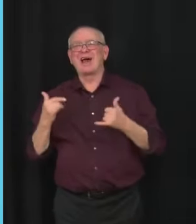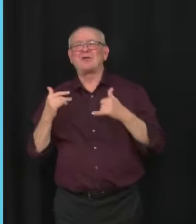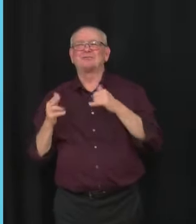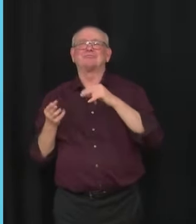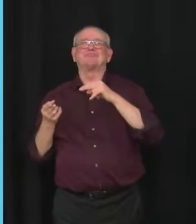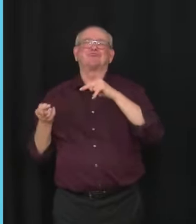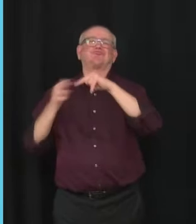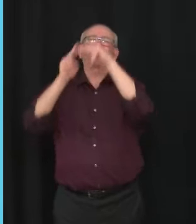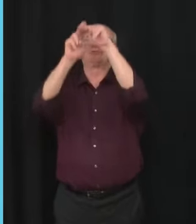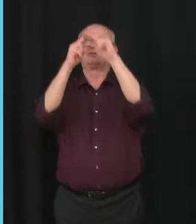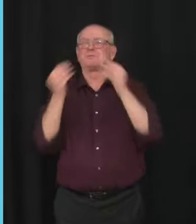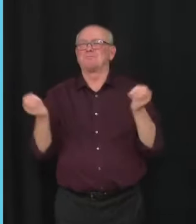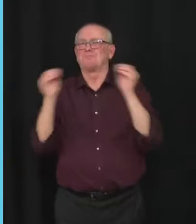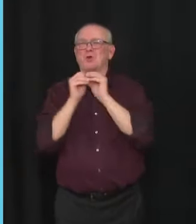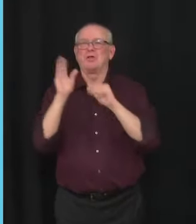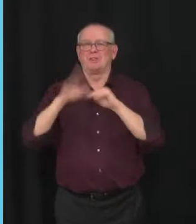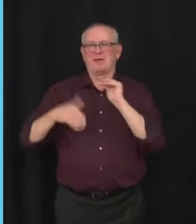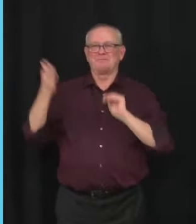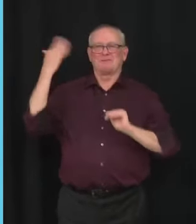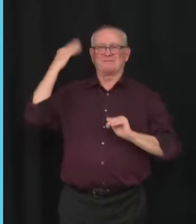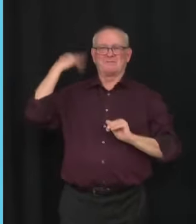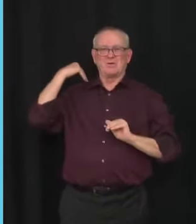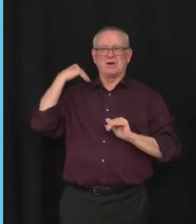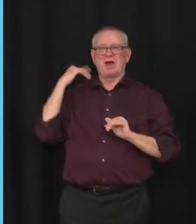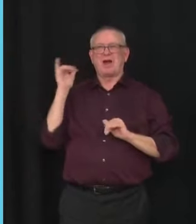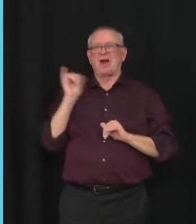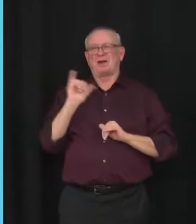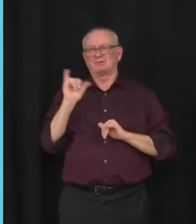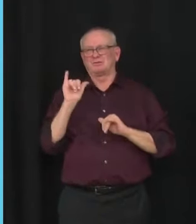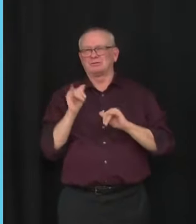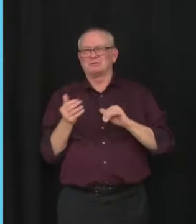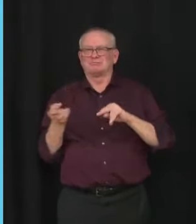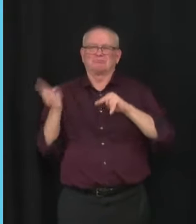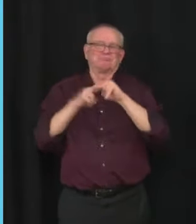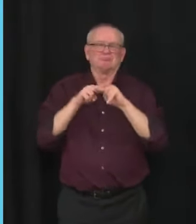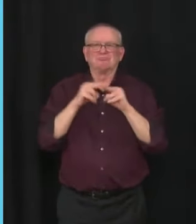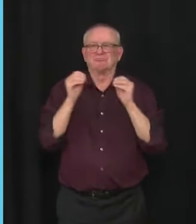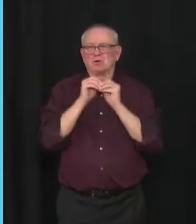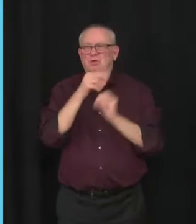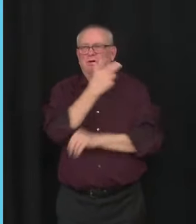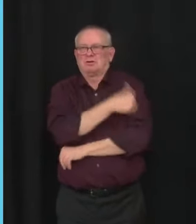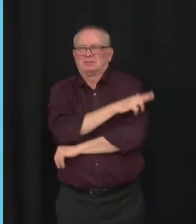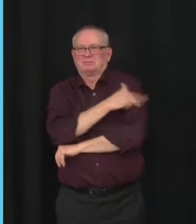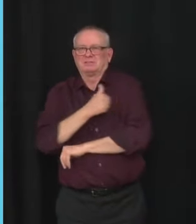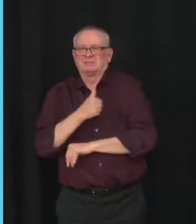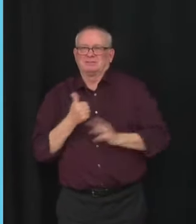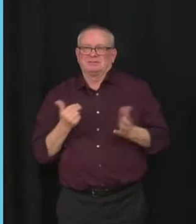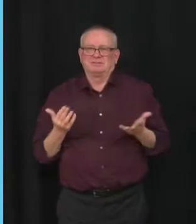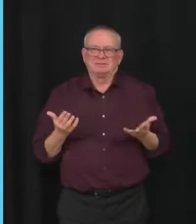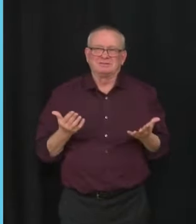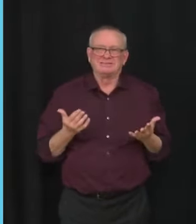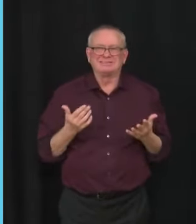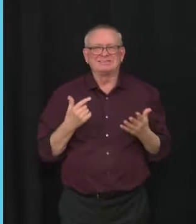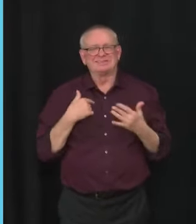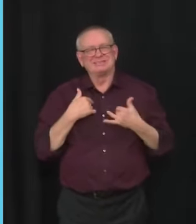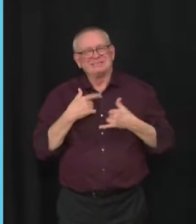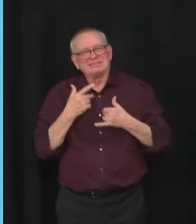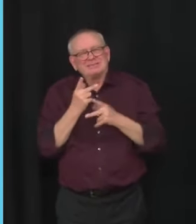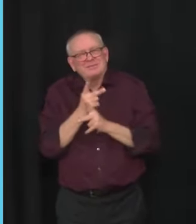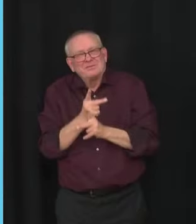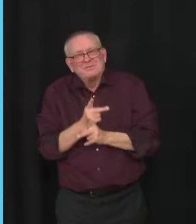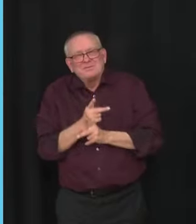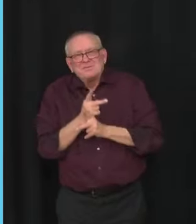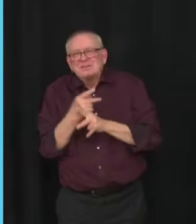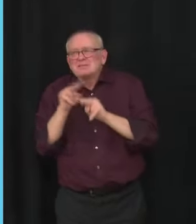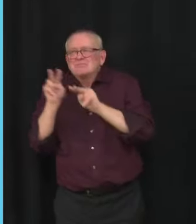also starting to see an uptick in their hospitalization. So again, we need to be very cautious. We need to watch what